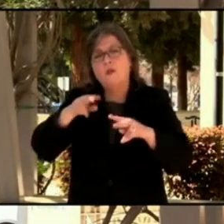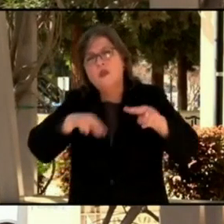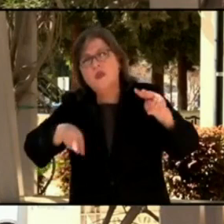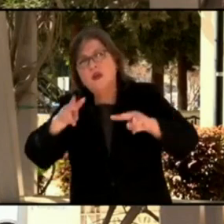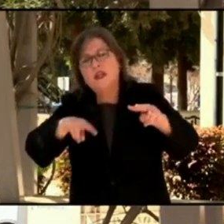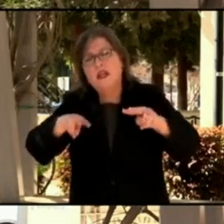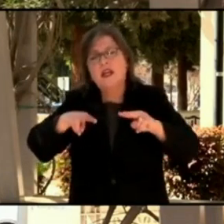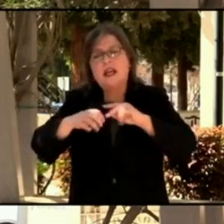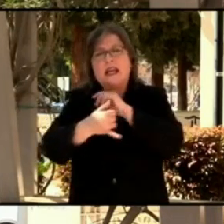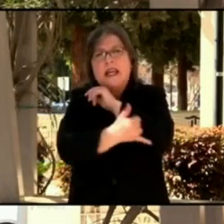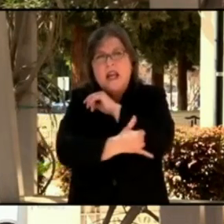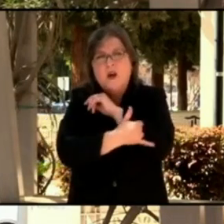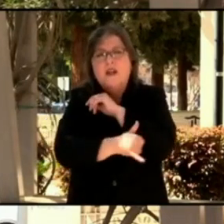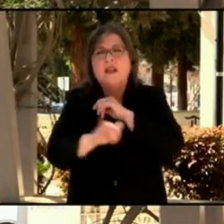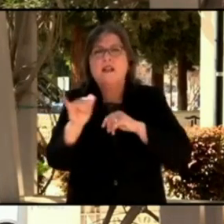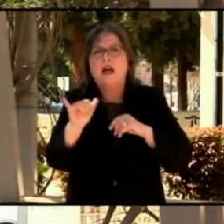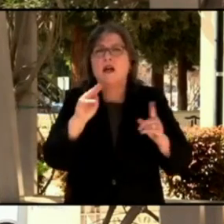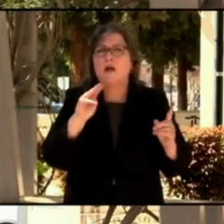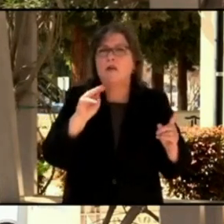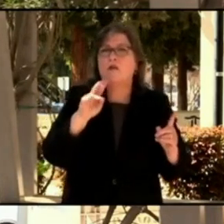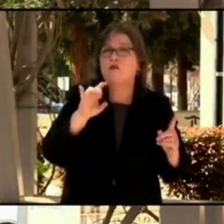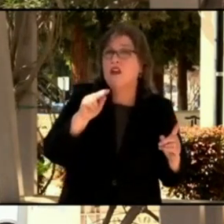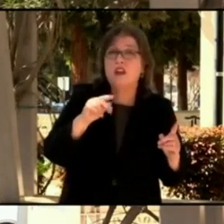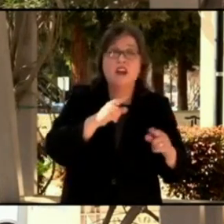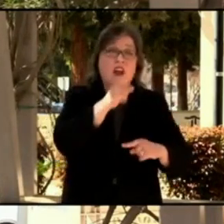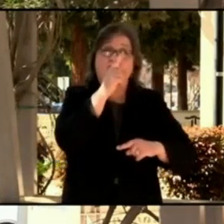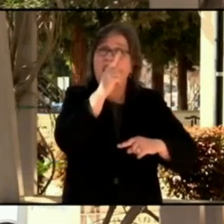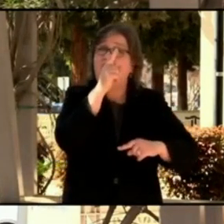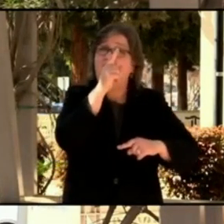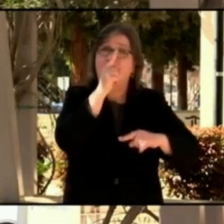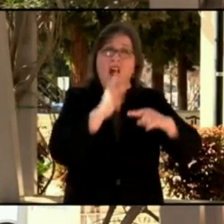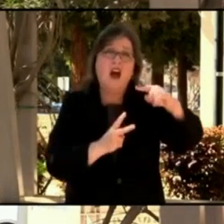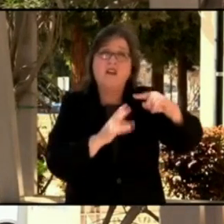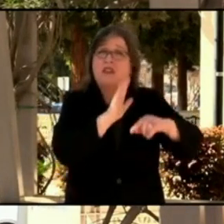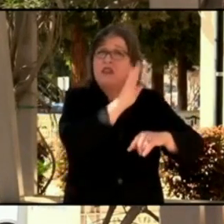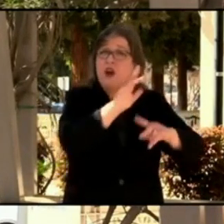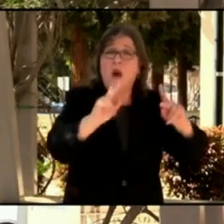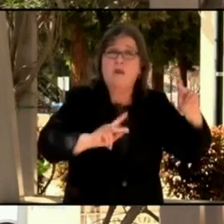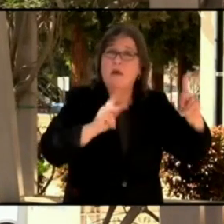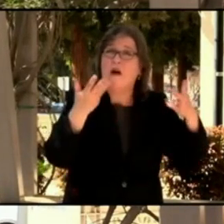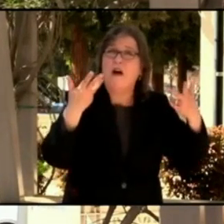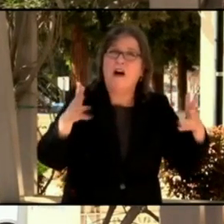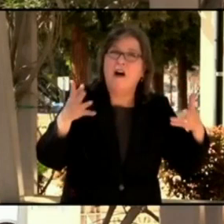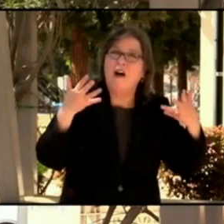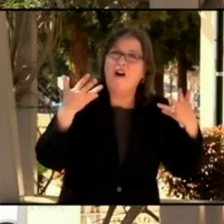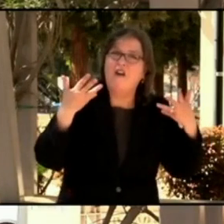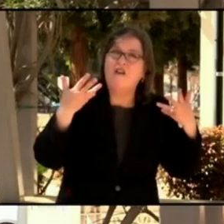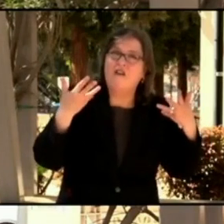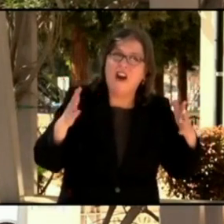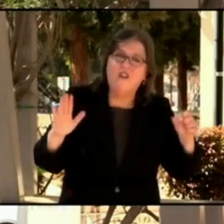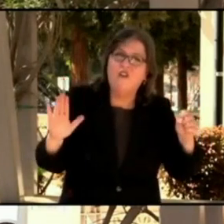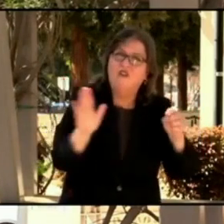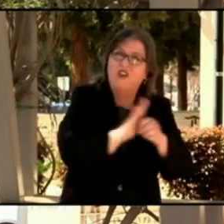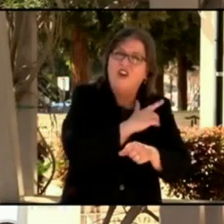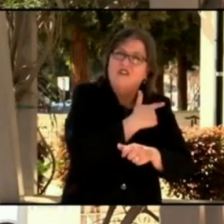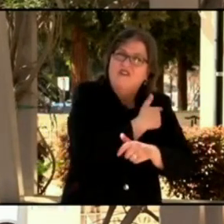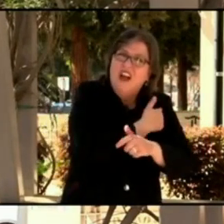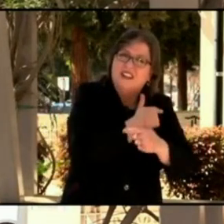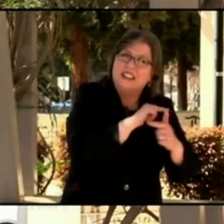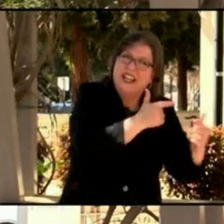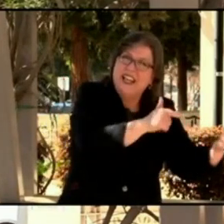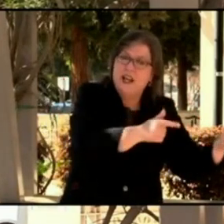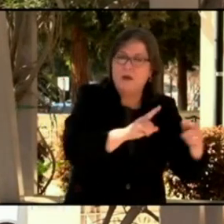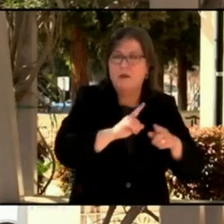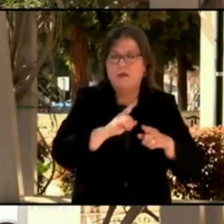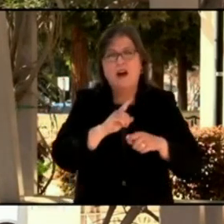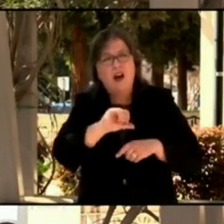happening towards the large vaccine. Why is there been such a lag in the center of the county relative to other counties in the area?